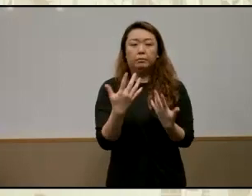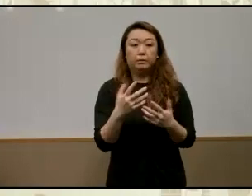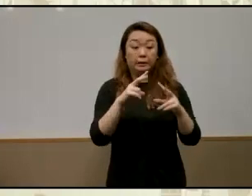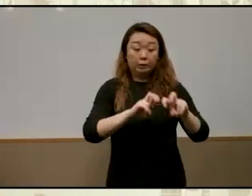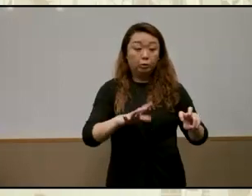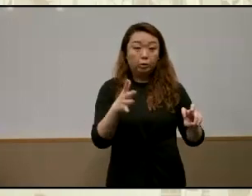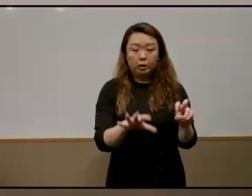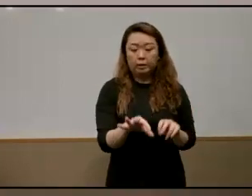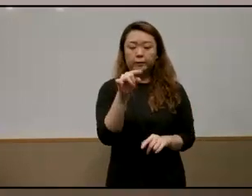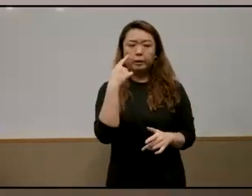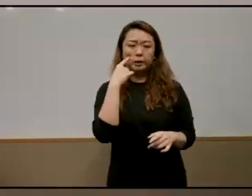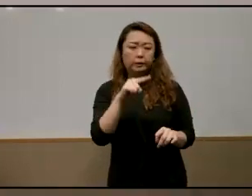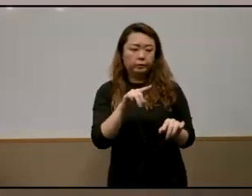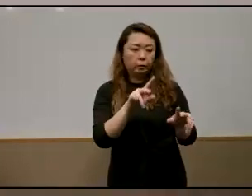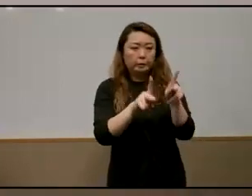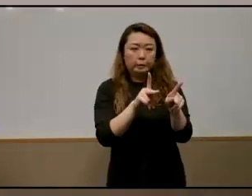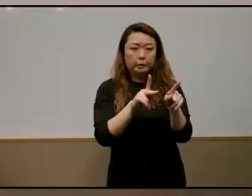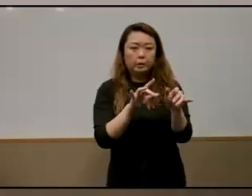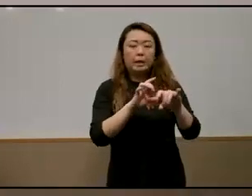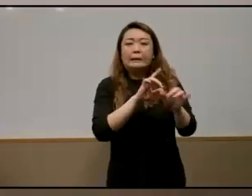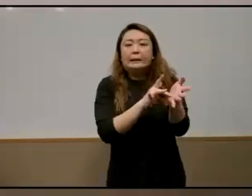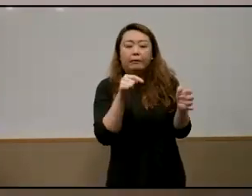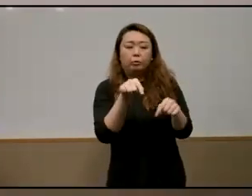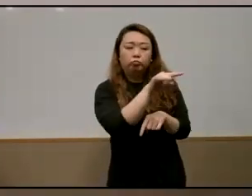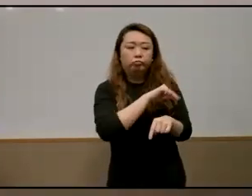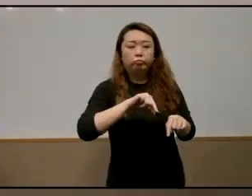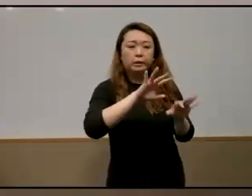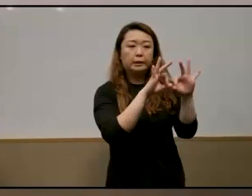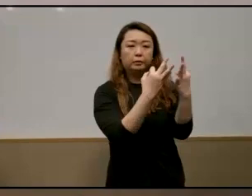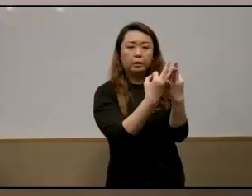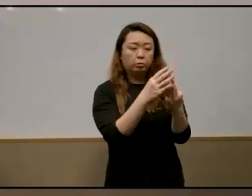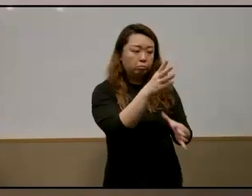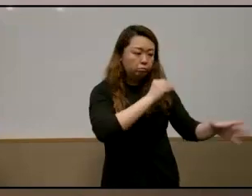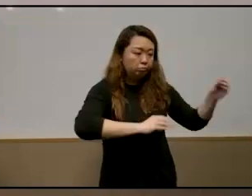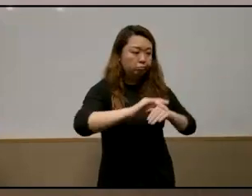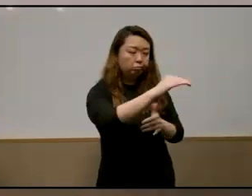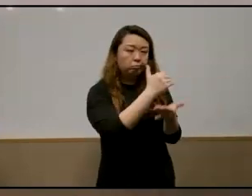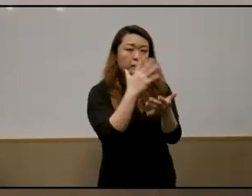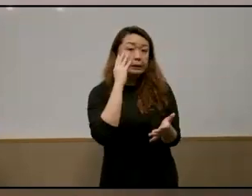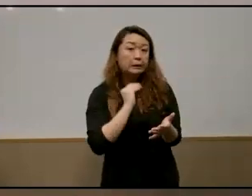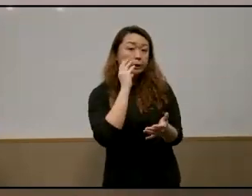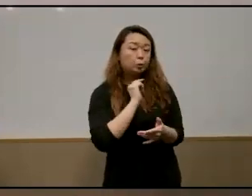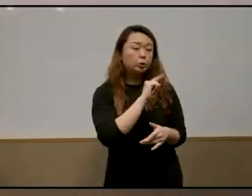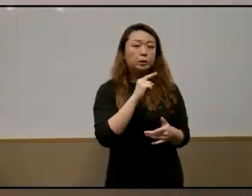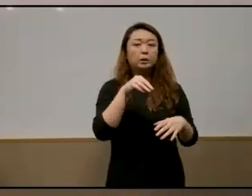disadvantaged families and focuses on how these families experience singapore's education system